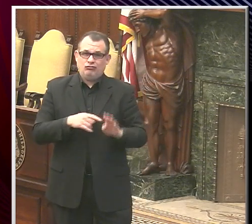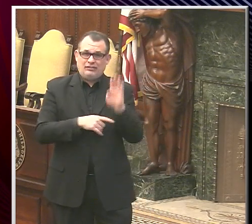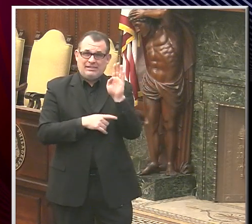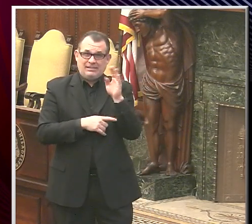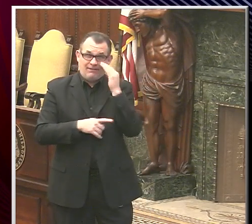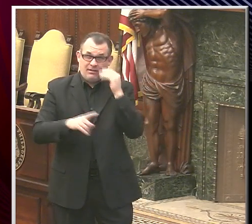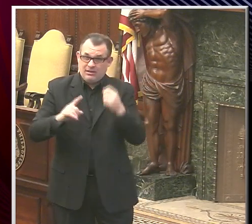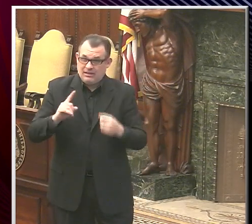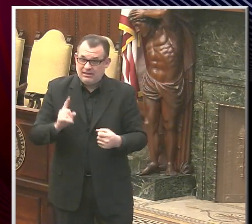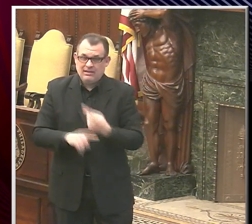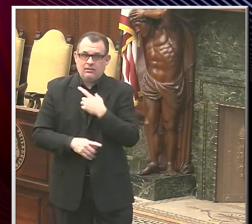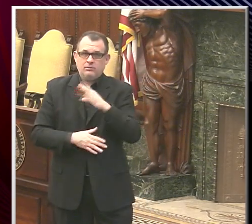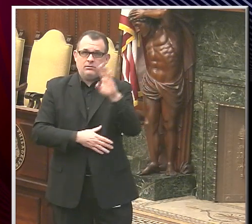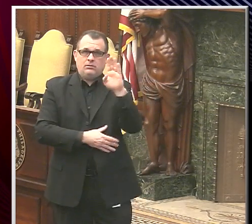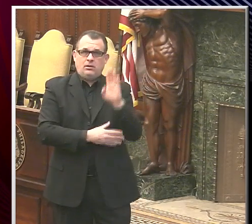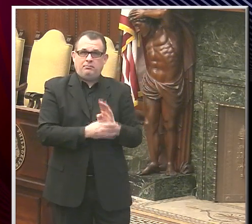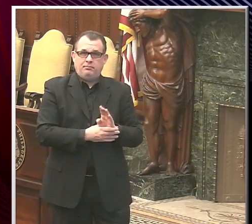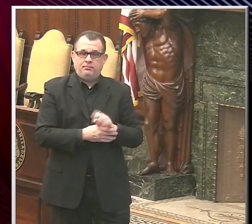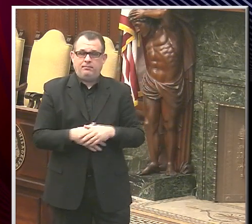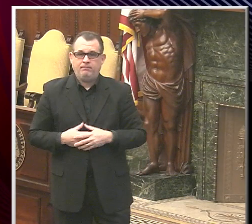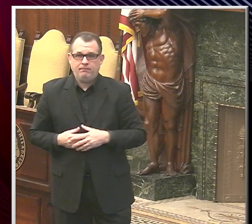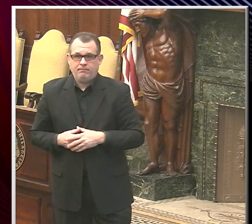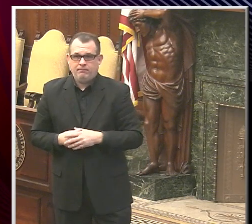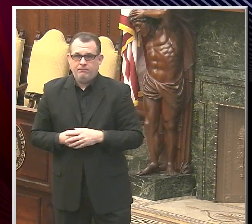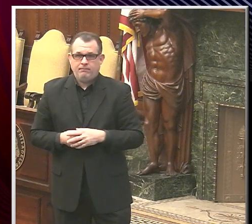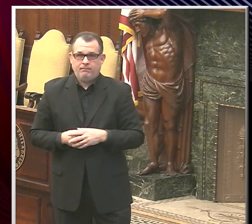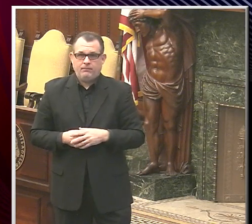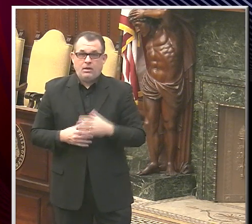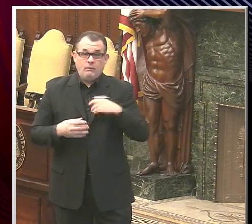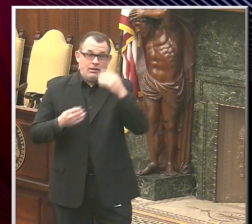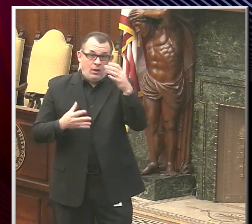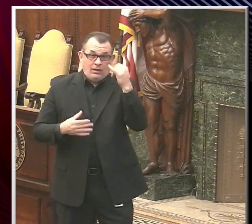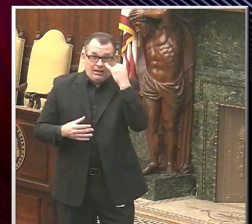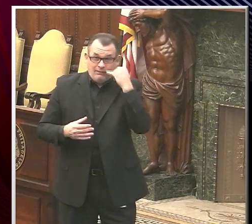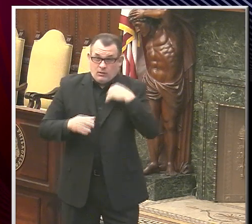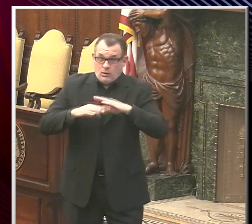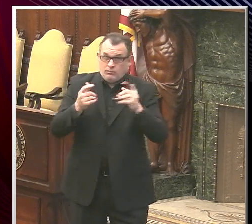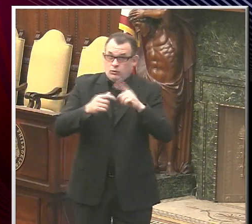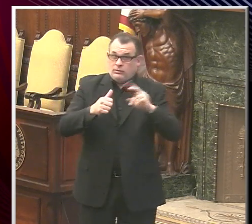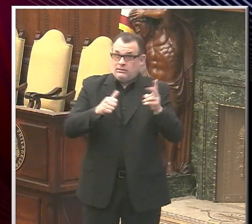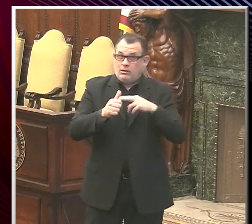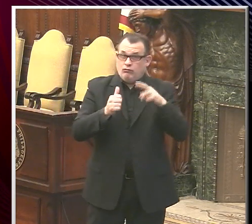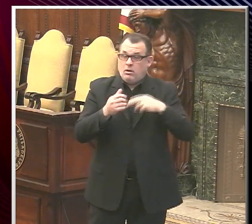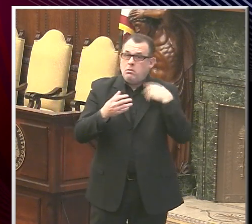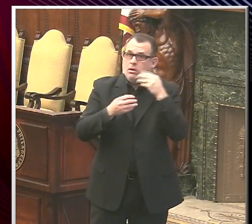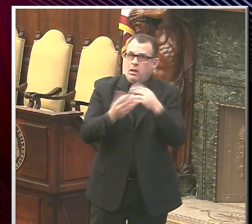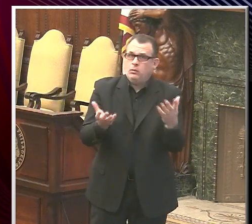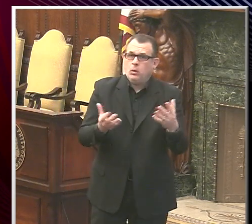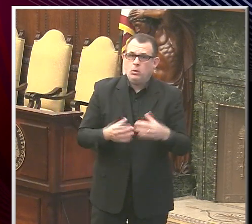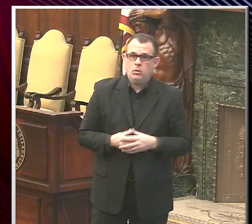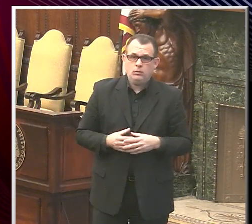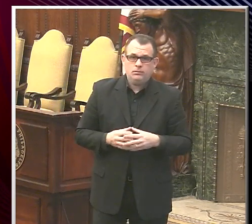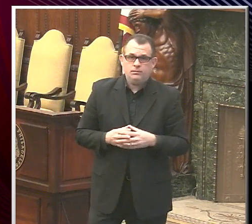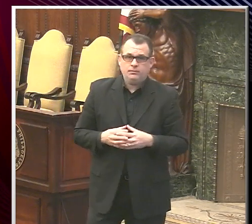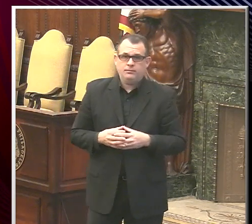COVID-19, please lower it and we'll let you know when we open it up to broader topics. And with that, let's go first to Mitch